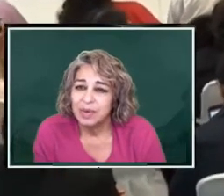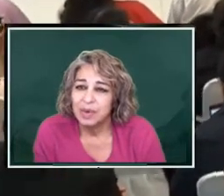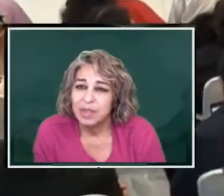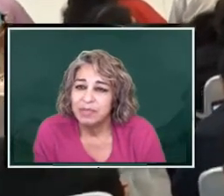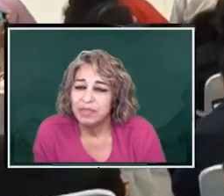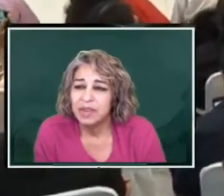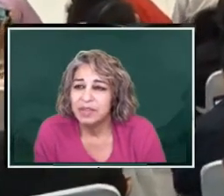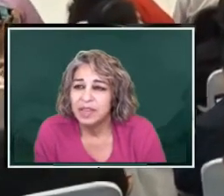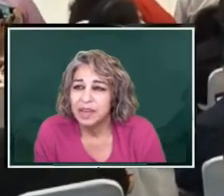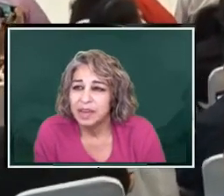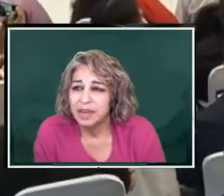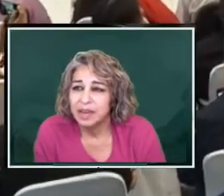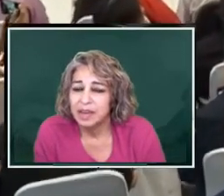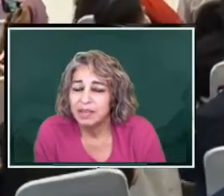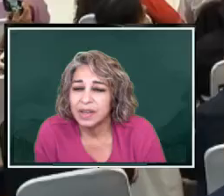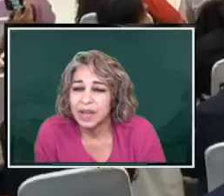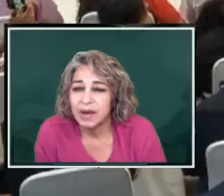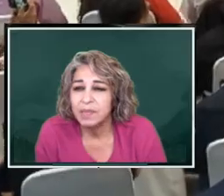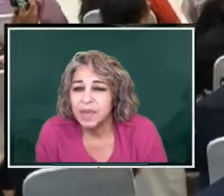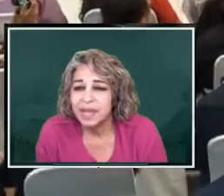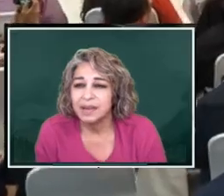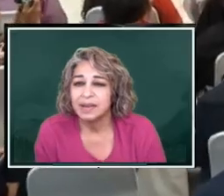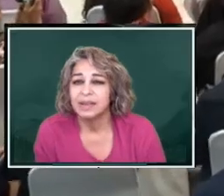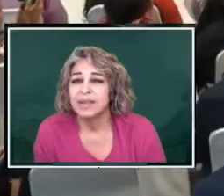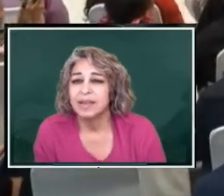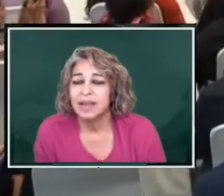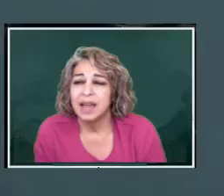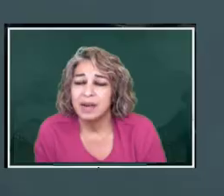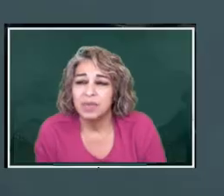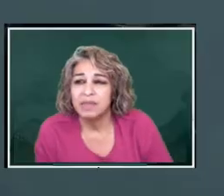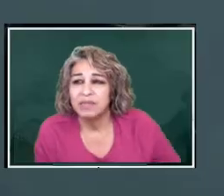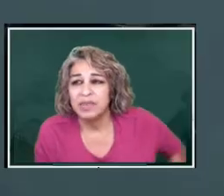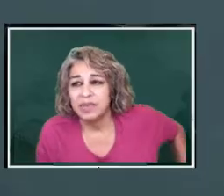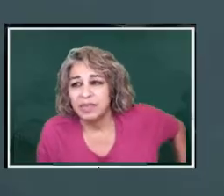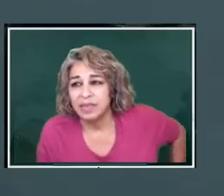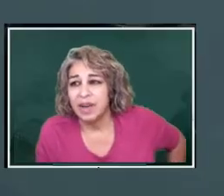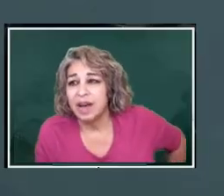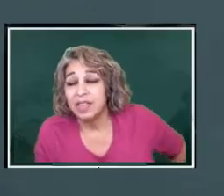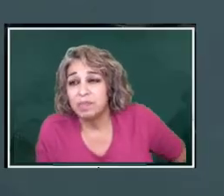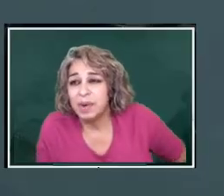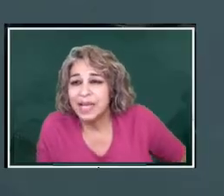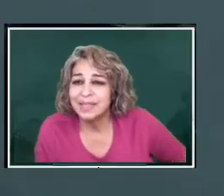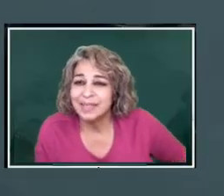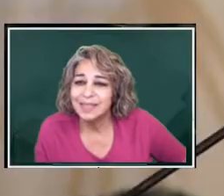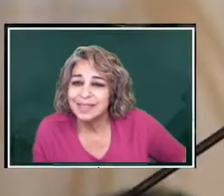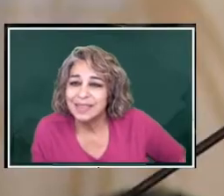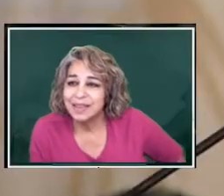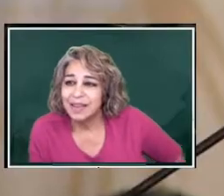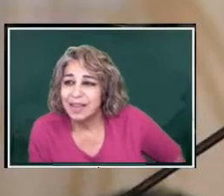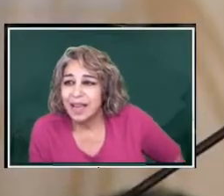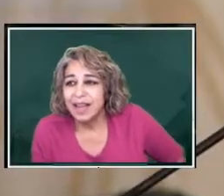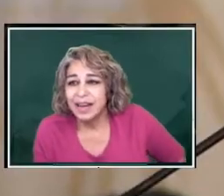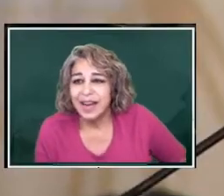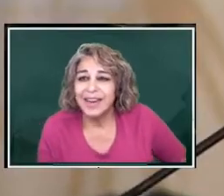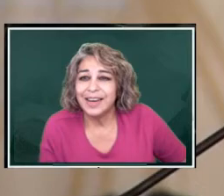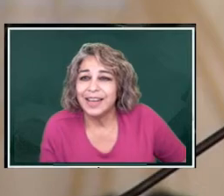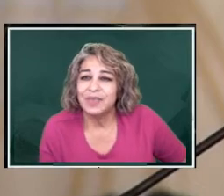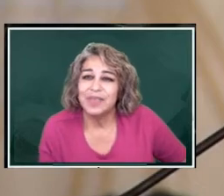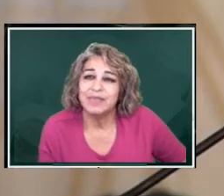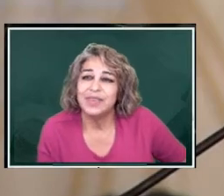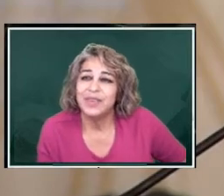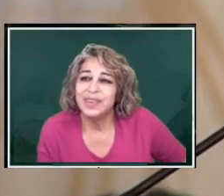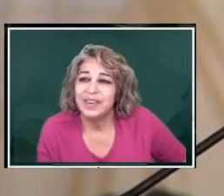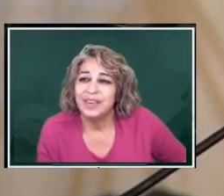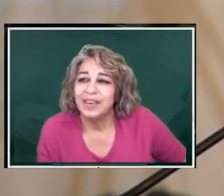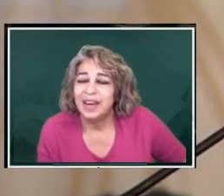with the food of the, of the Caribbean, and with the food of other places, and lately,